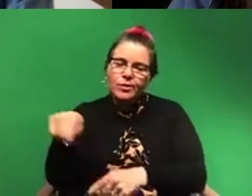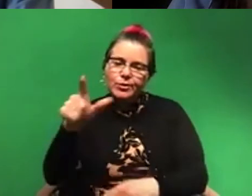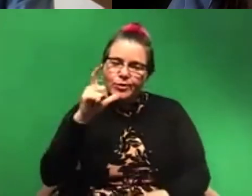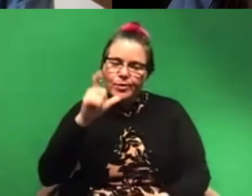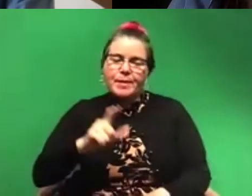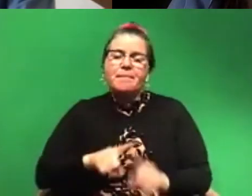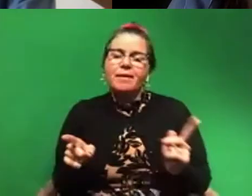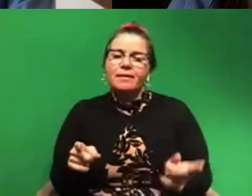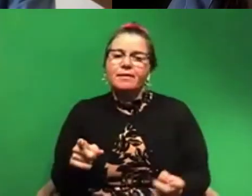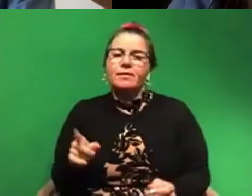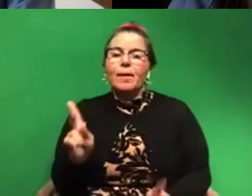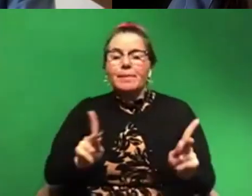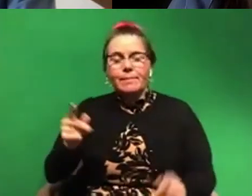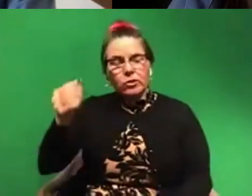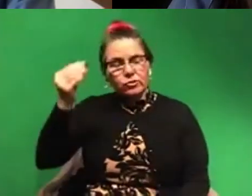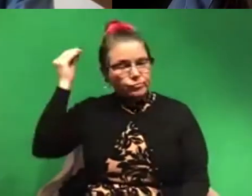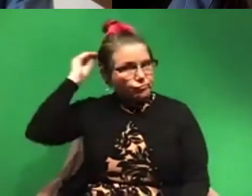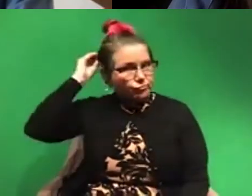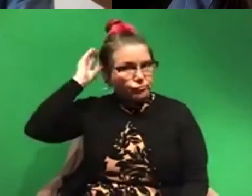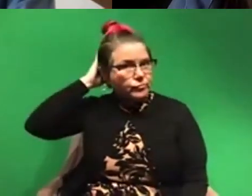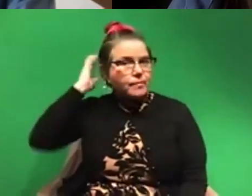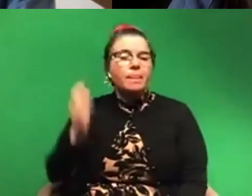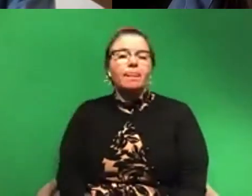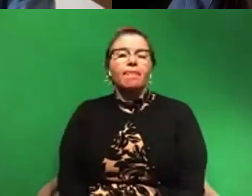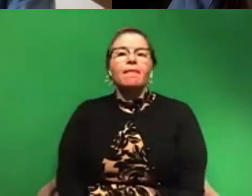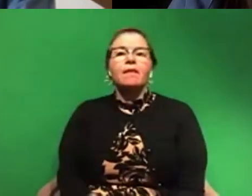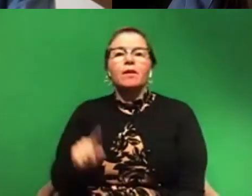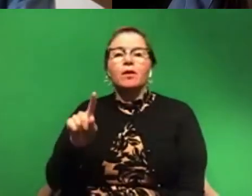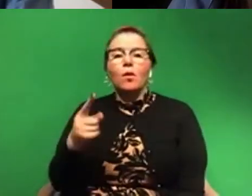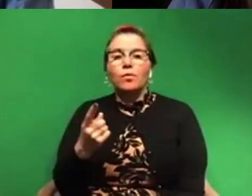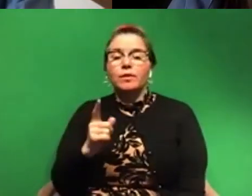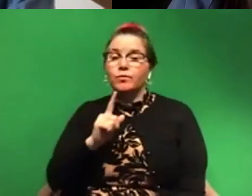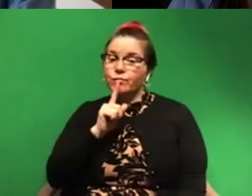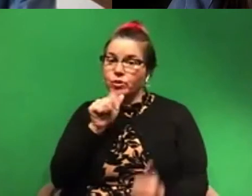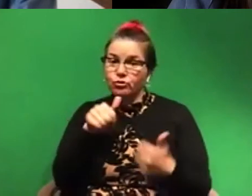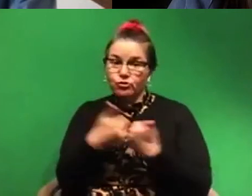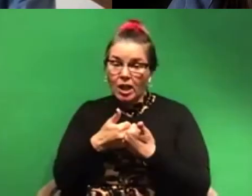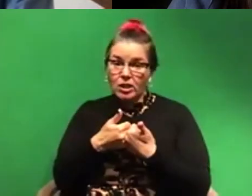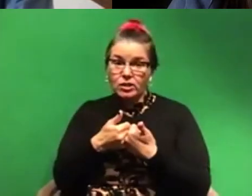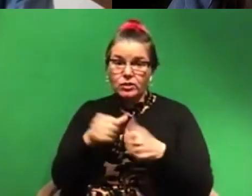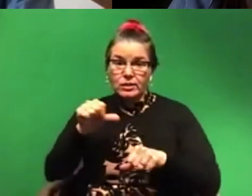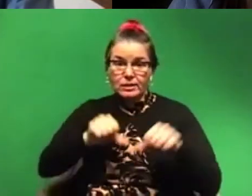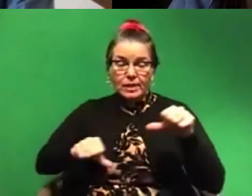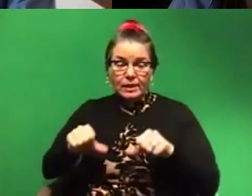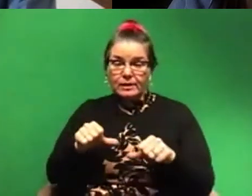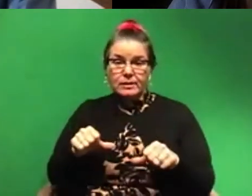remember that the only real challenge to science you don't like is more and better